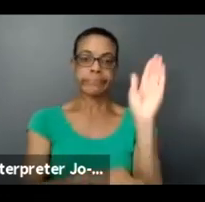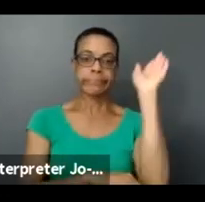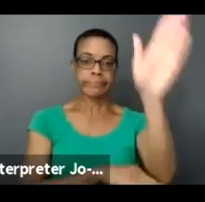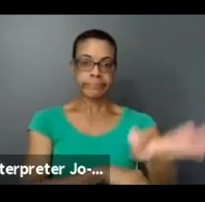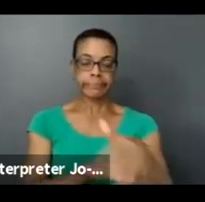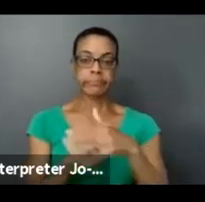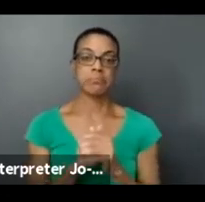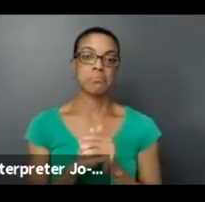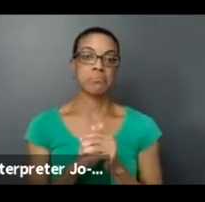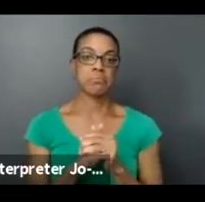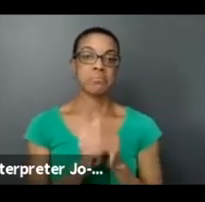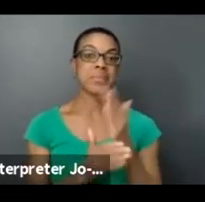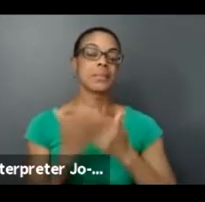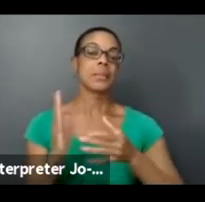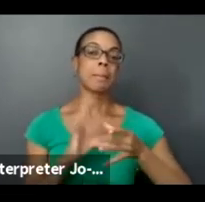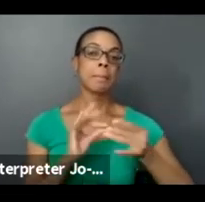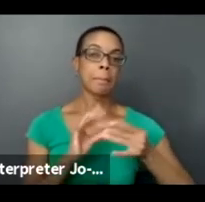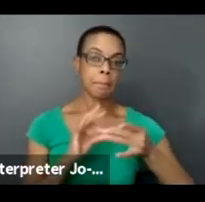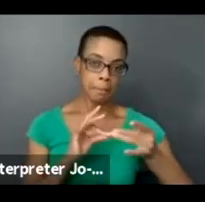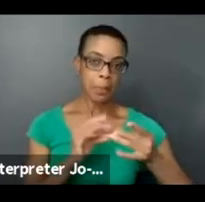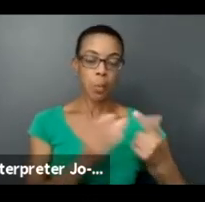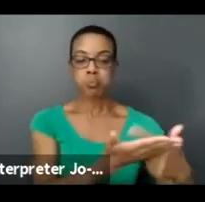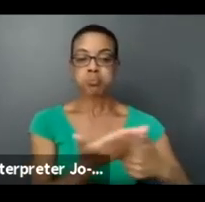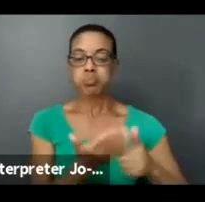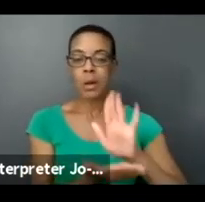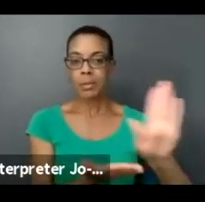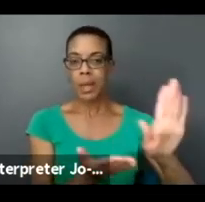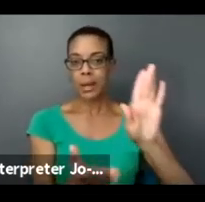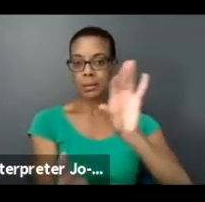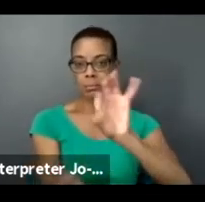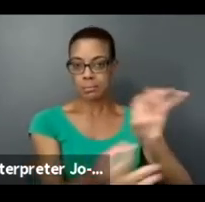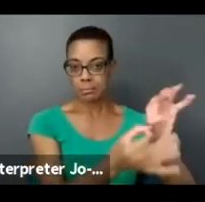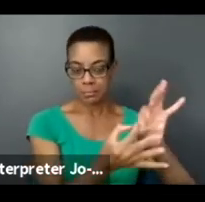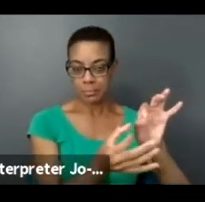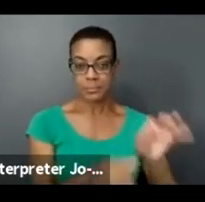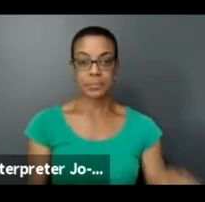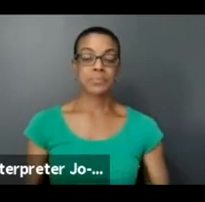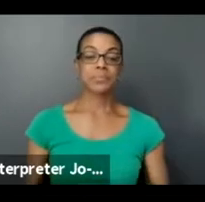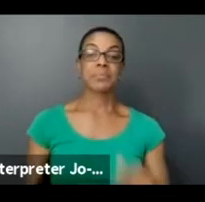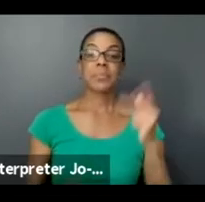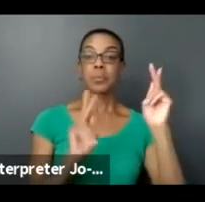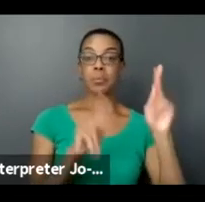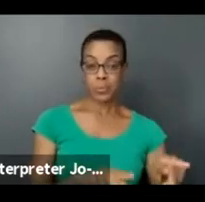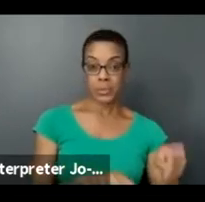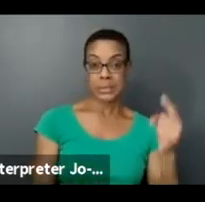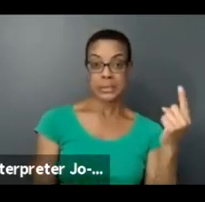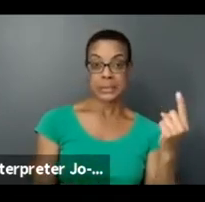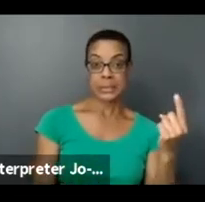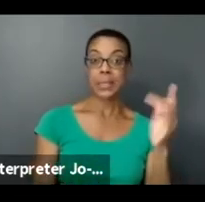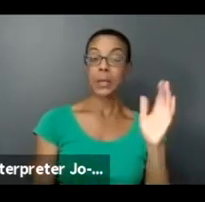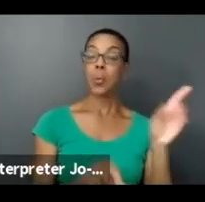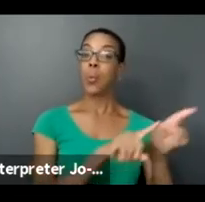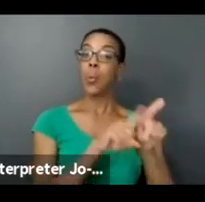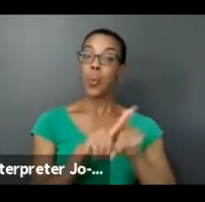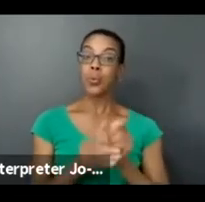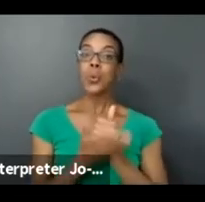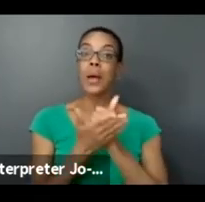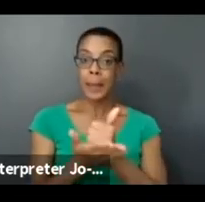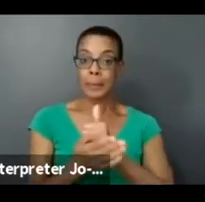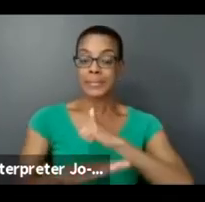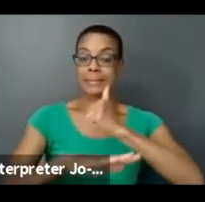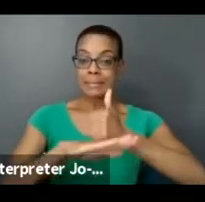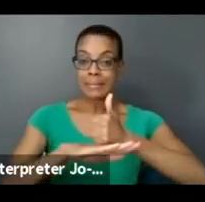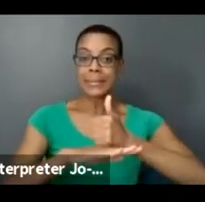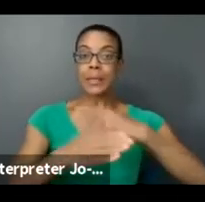thoughts here I'm going to share that came out of this conversation. So someone said it would also help to create mentoring programs for